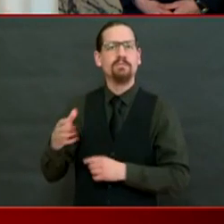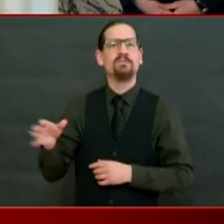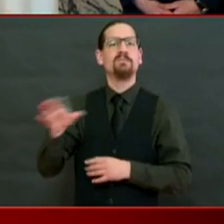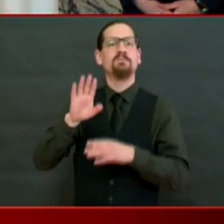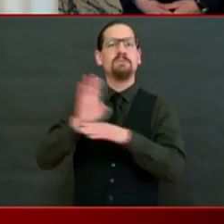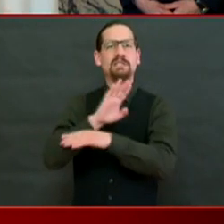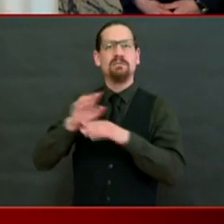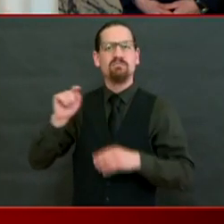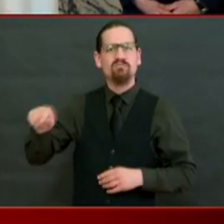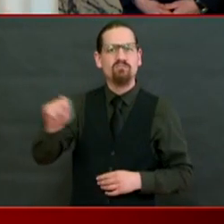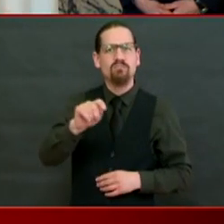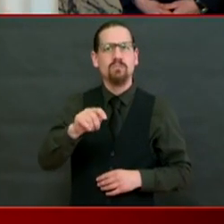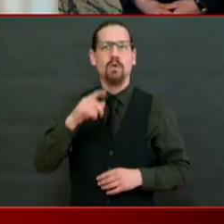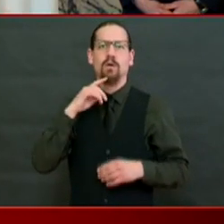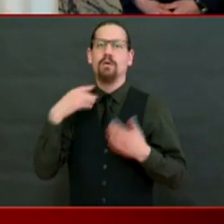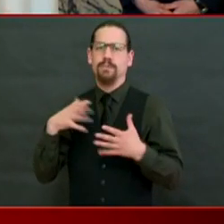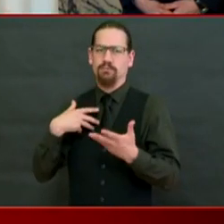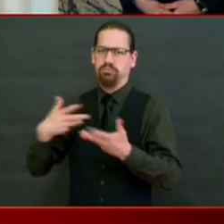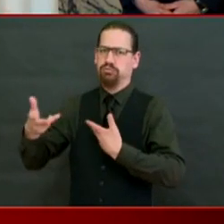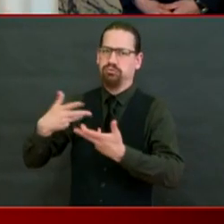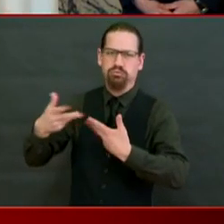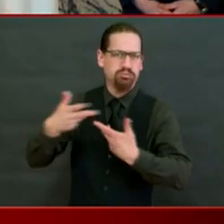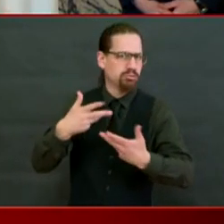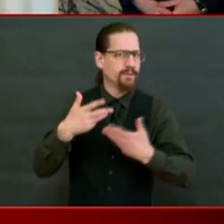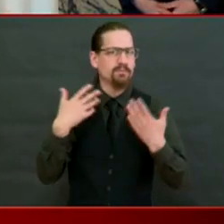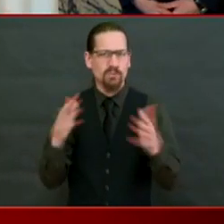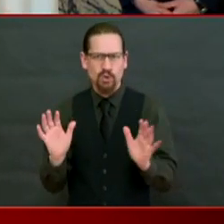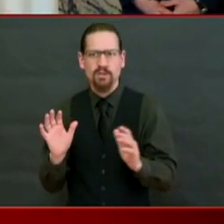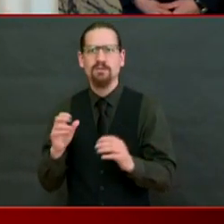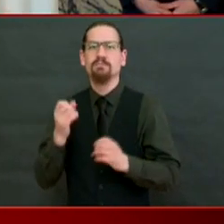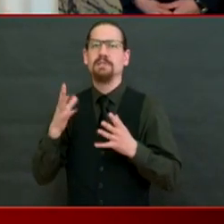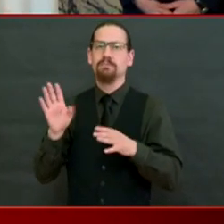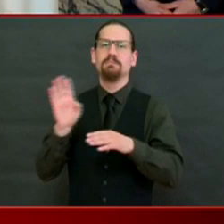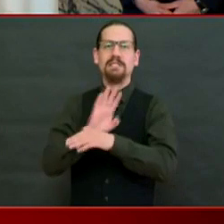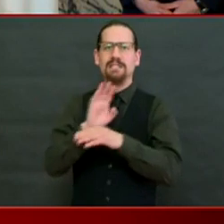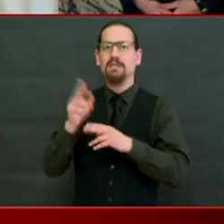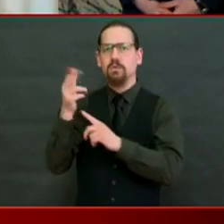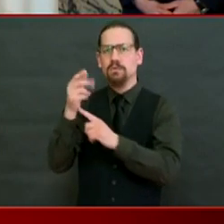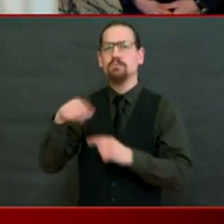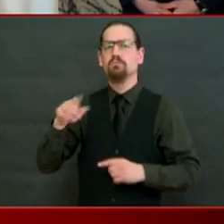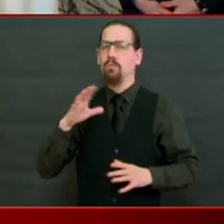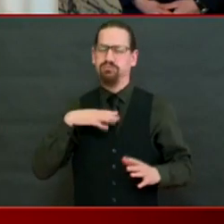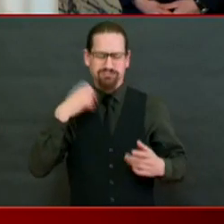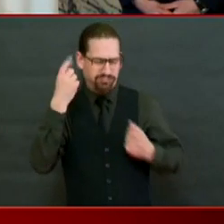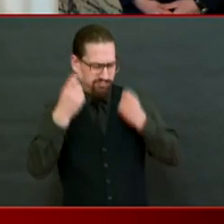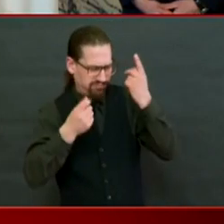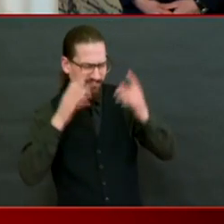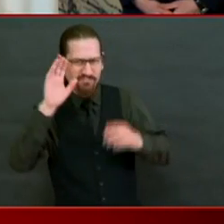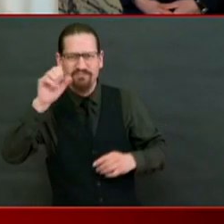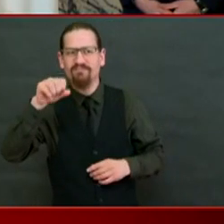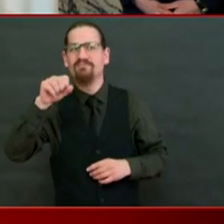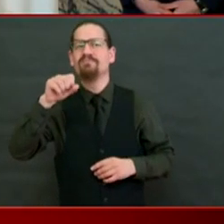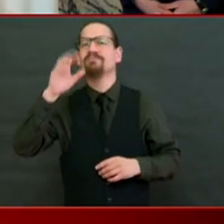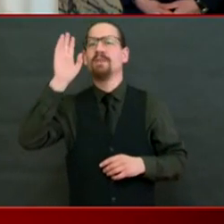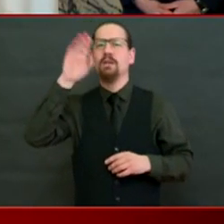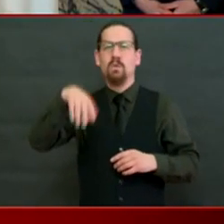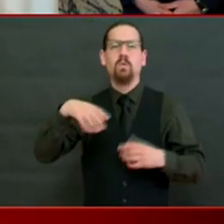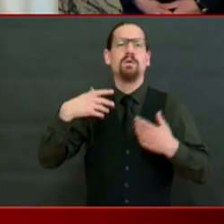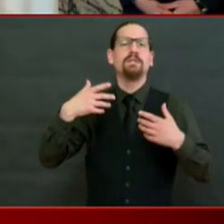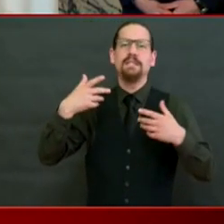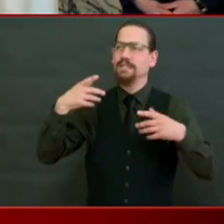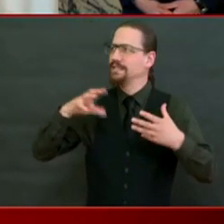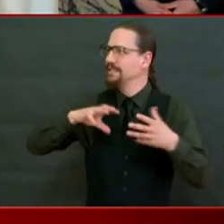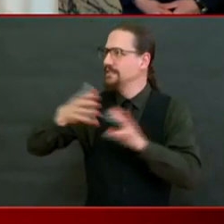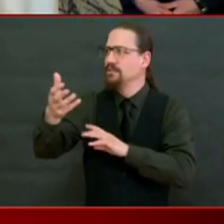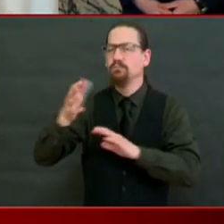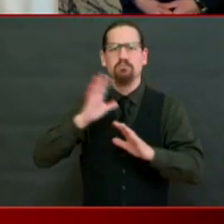venues are being extremely flexible, and I'm so grateful for that. I will say this is a tough